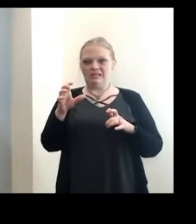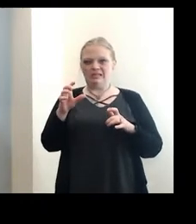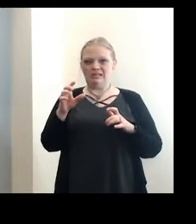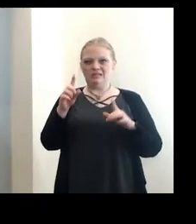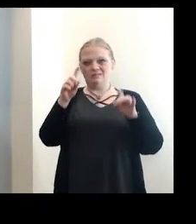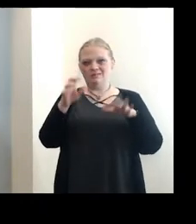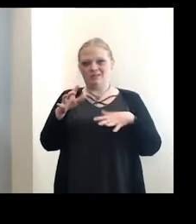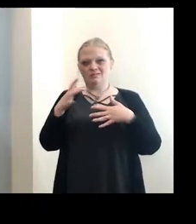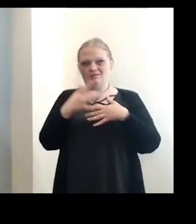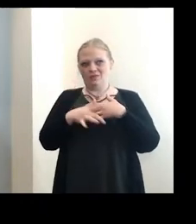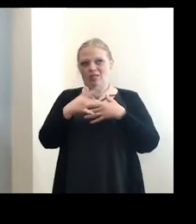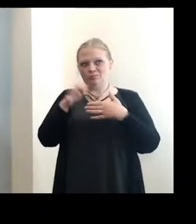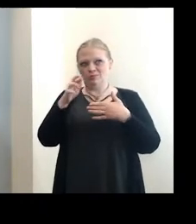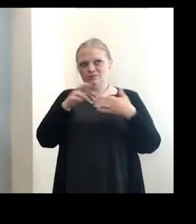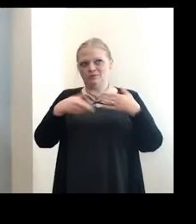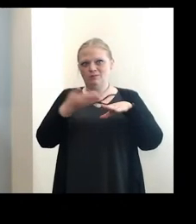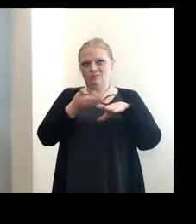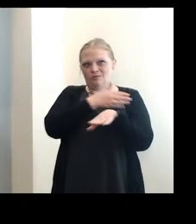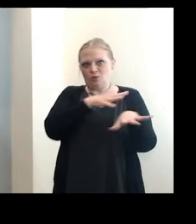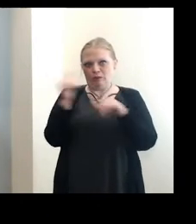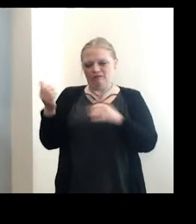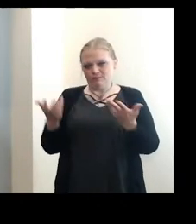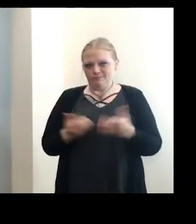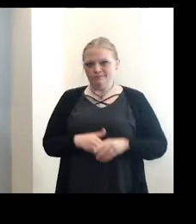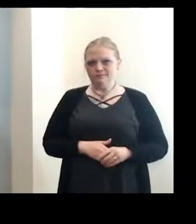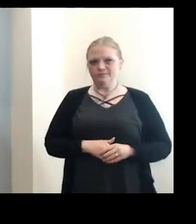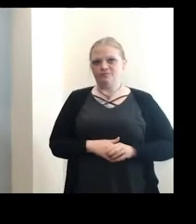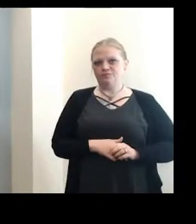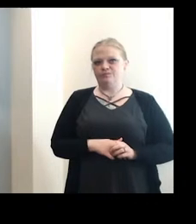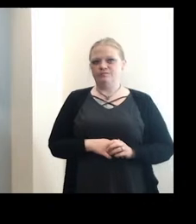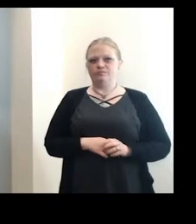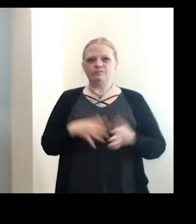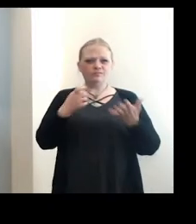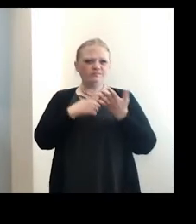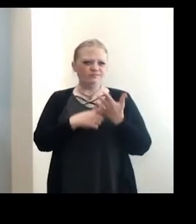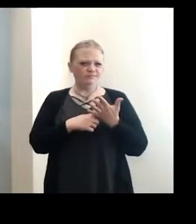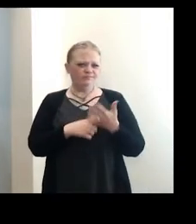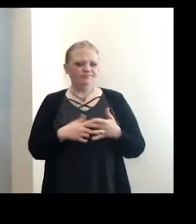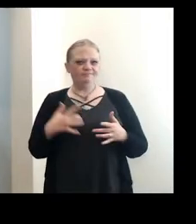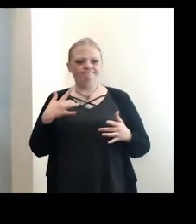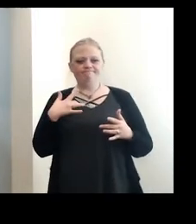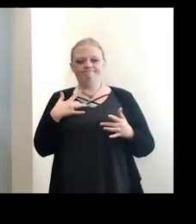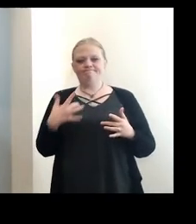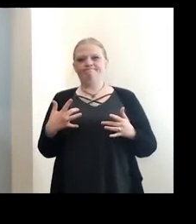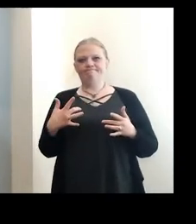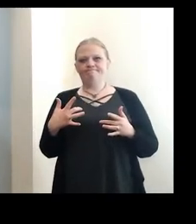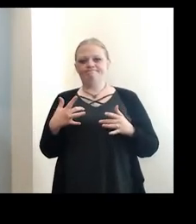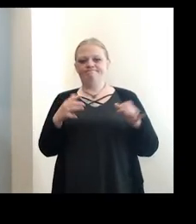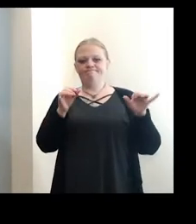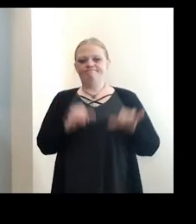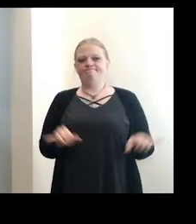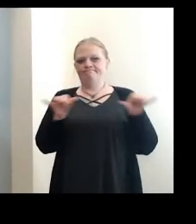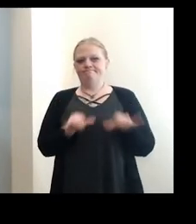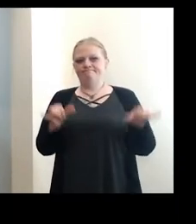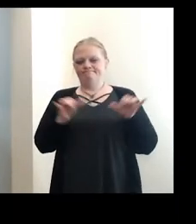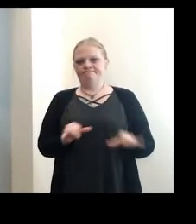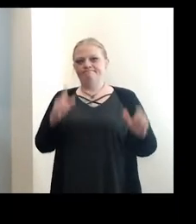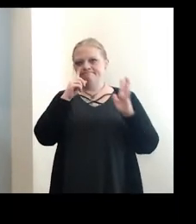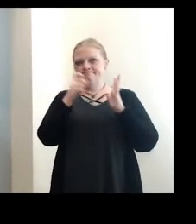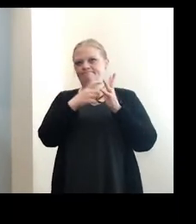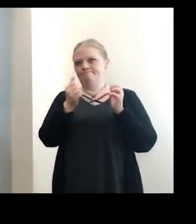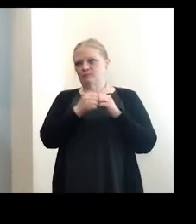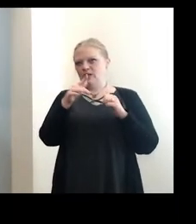before you drive away. So just want to talk about some trends that we're seeing with our case investigation. So